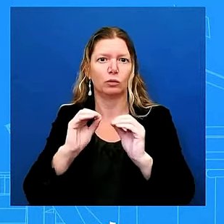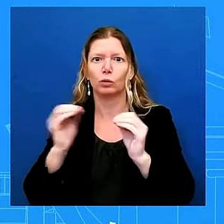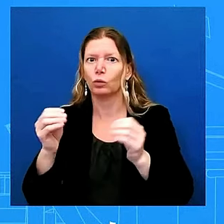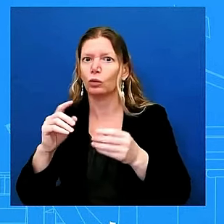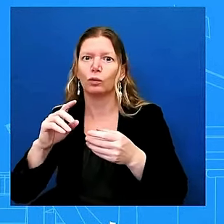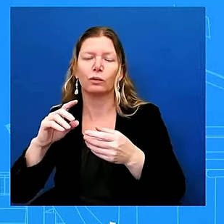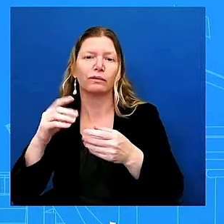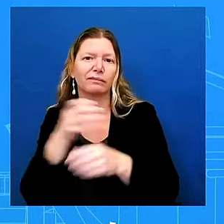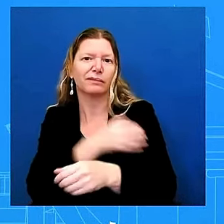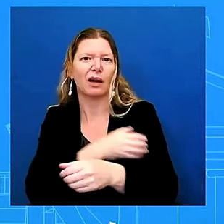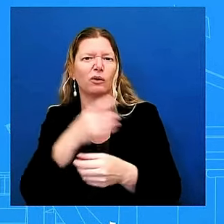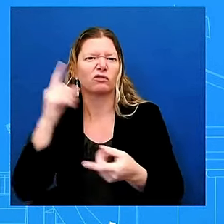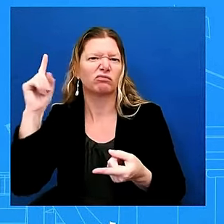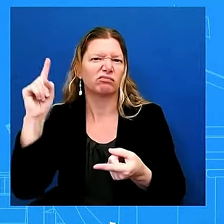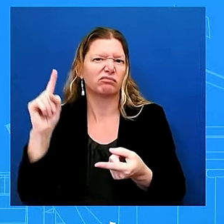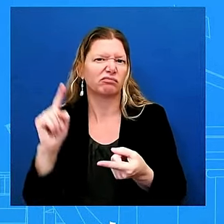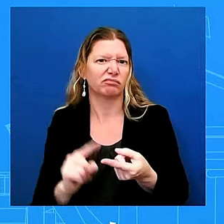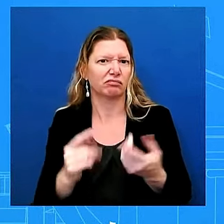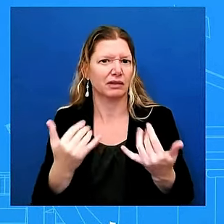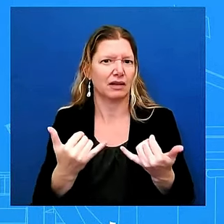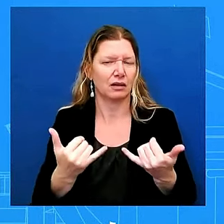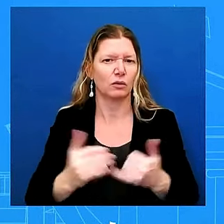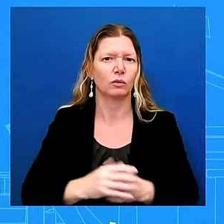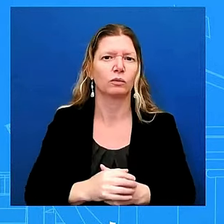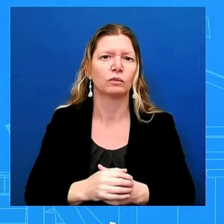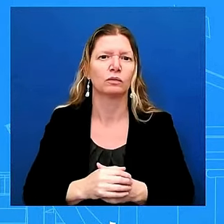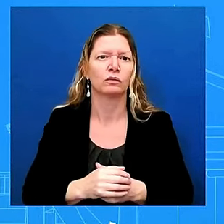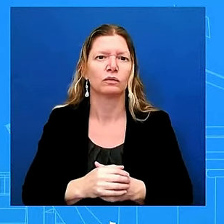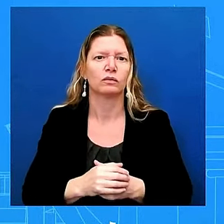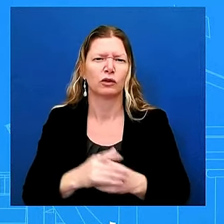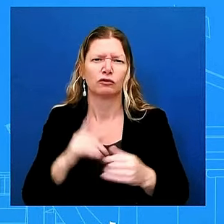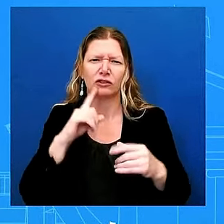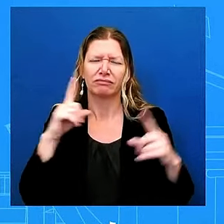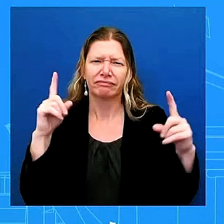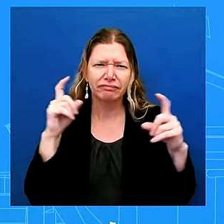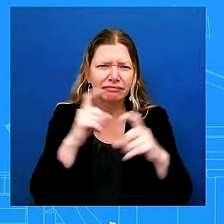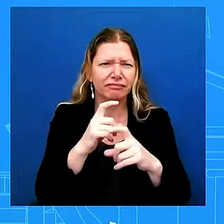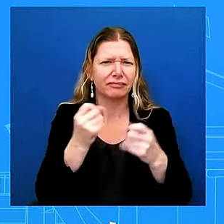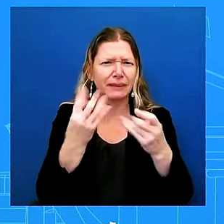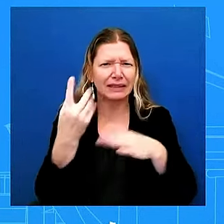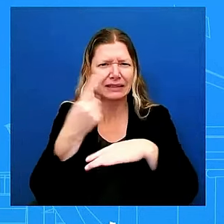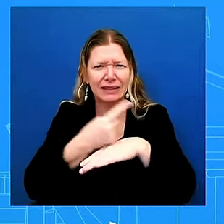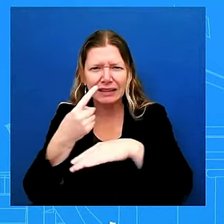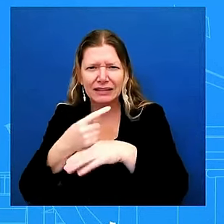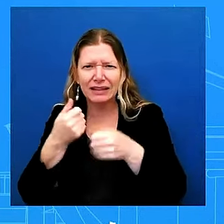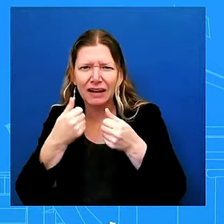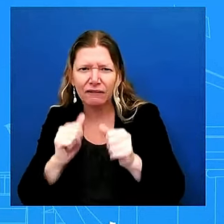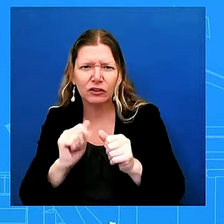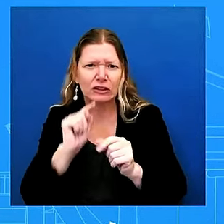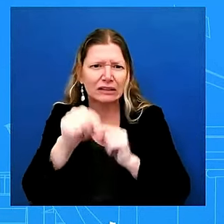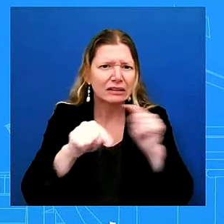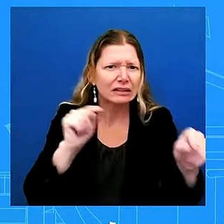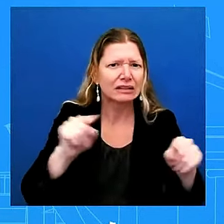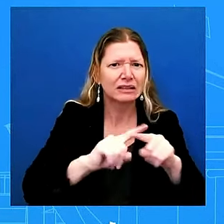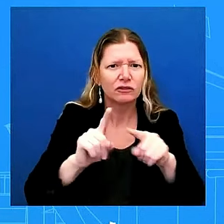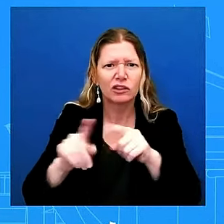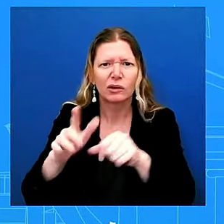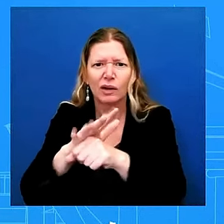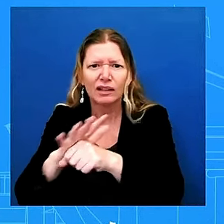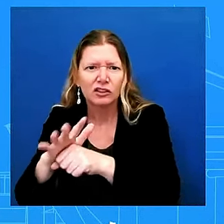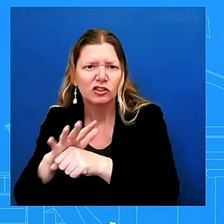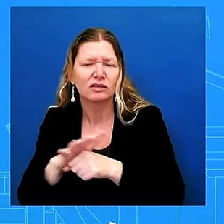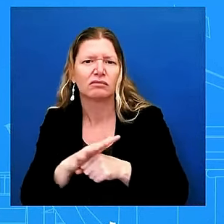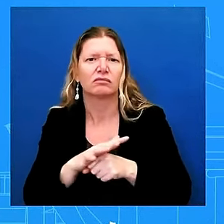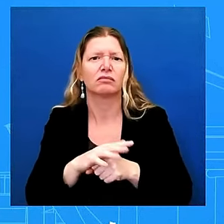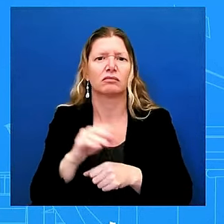issues utilities are facing widespread flooding and debris that is impeding access to damaged infrastructure and one of the things we've learned in